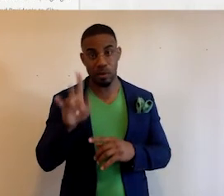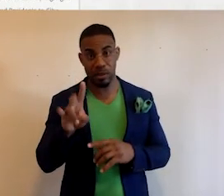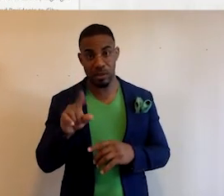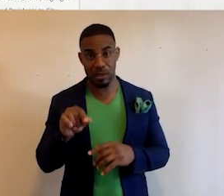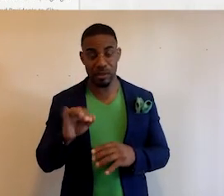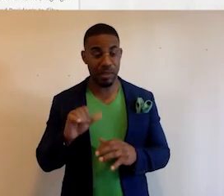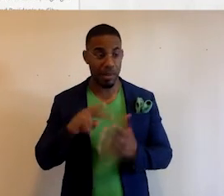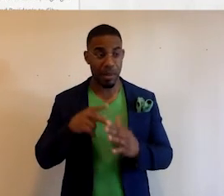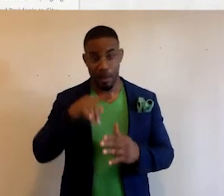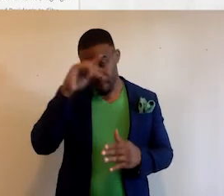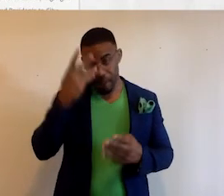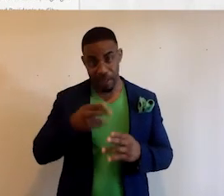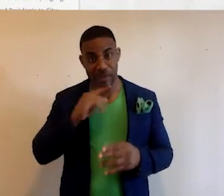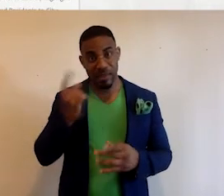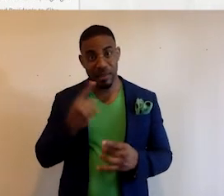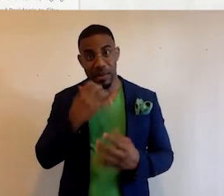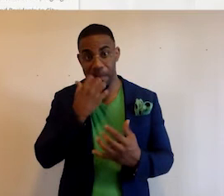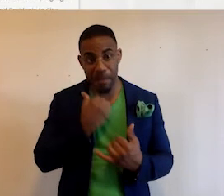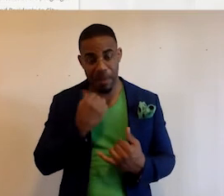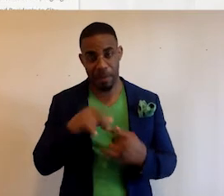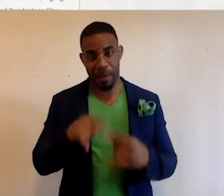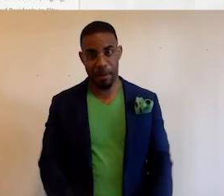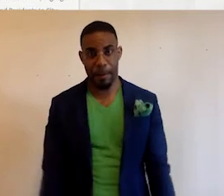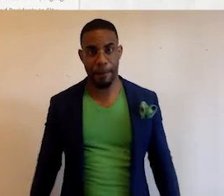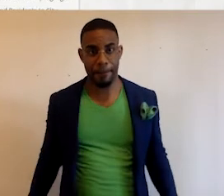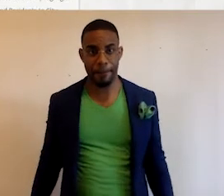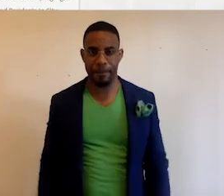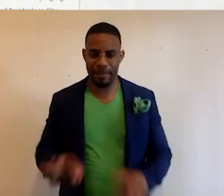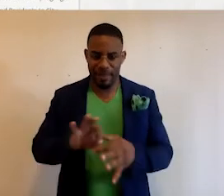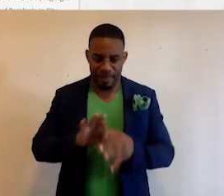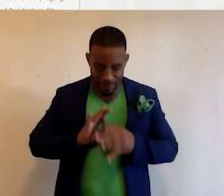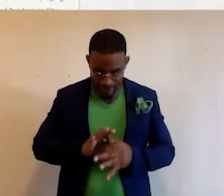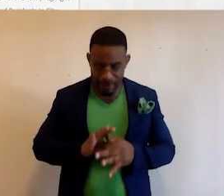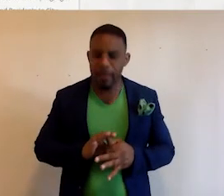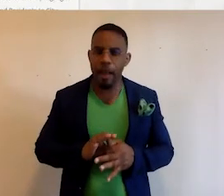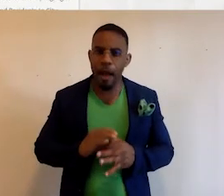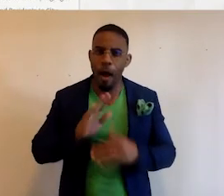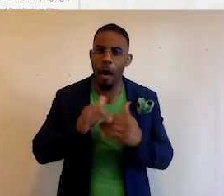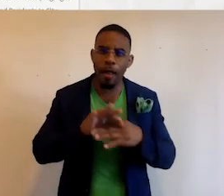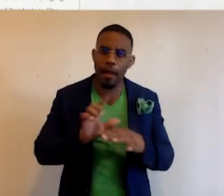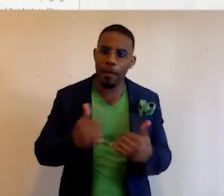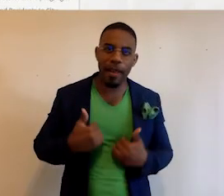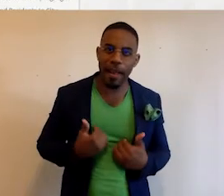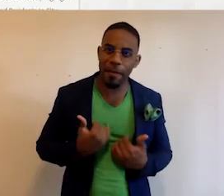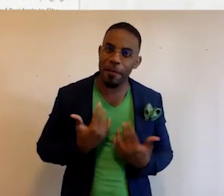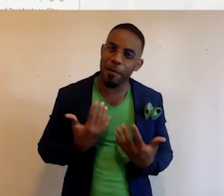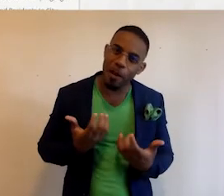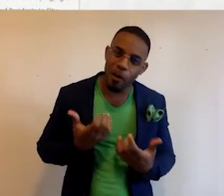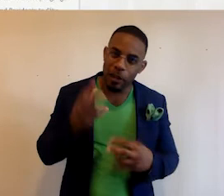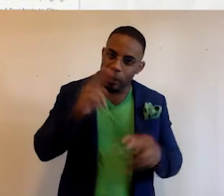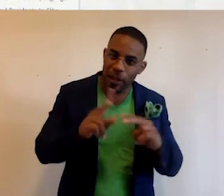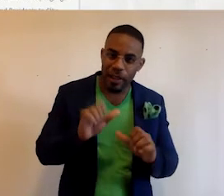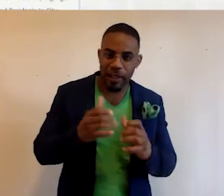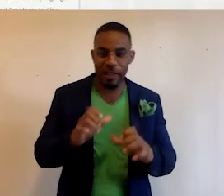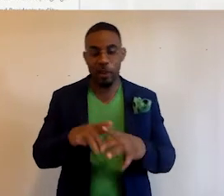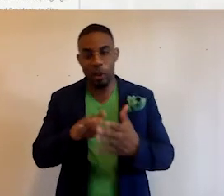That means that Black history is something that people care about, that it connects to them, that all the content that we have, they want to explore and they get